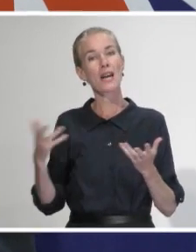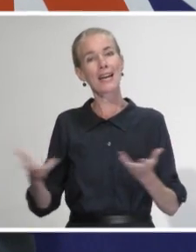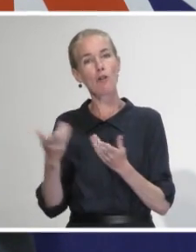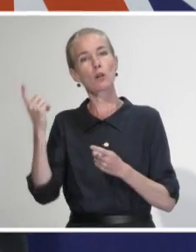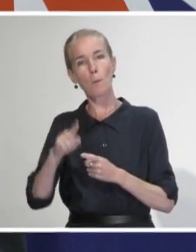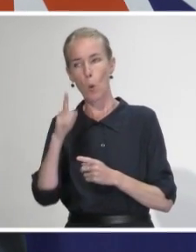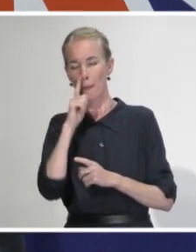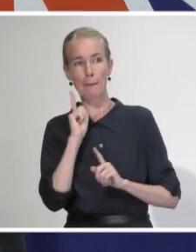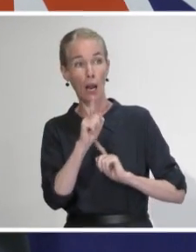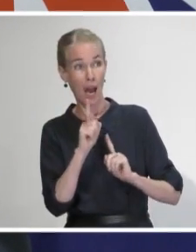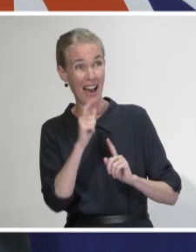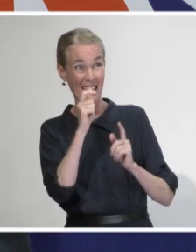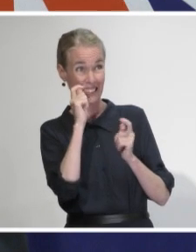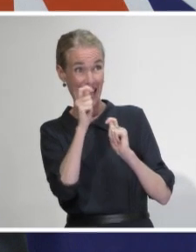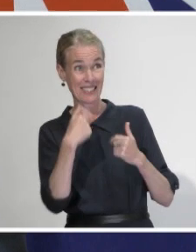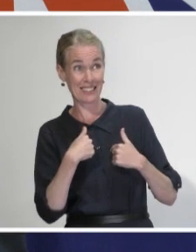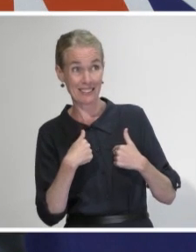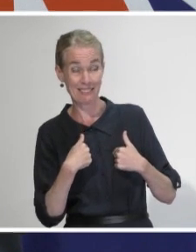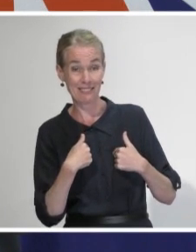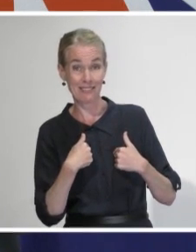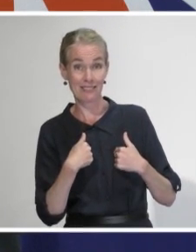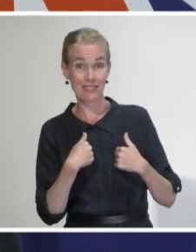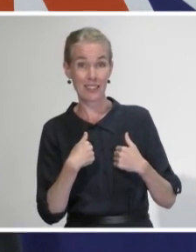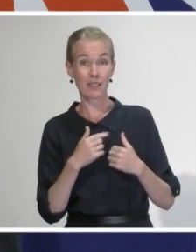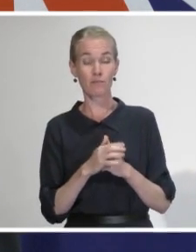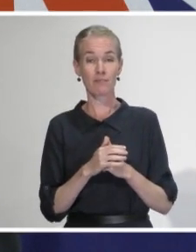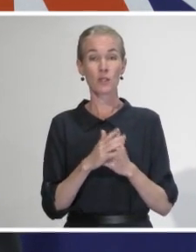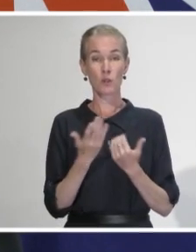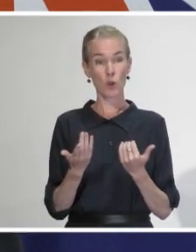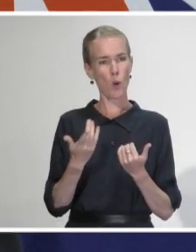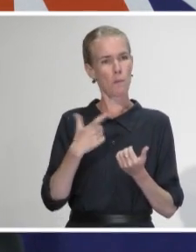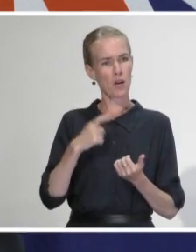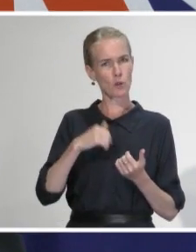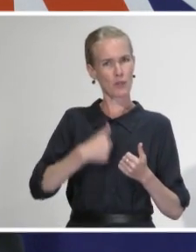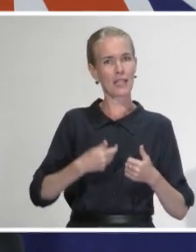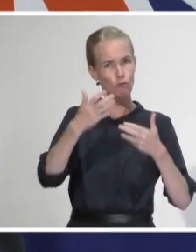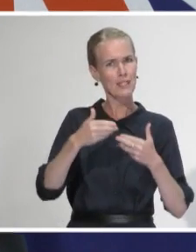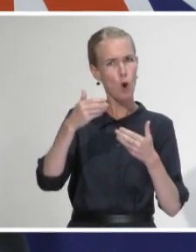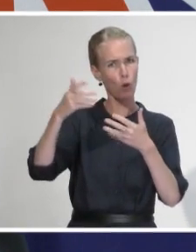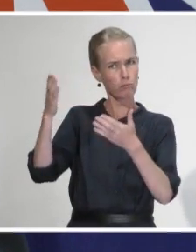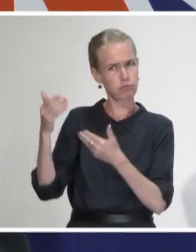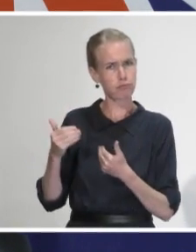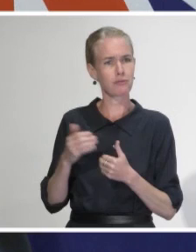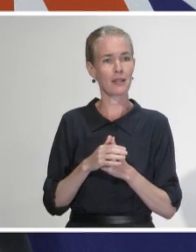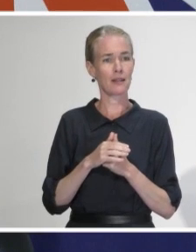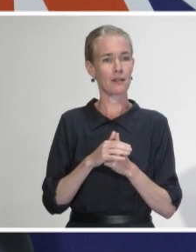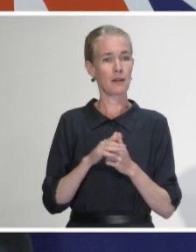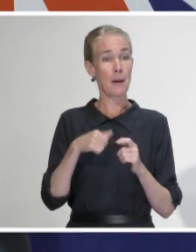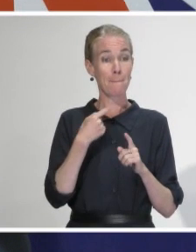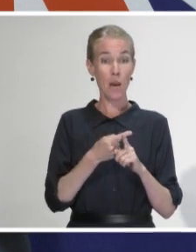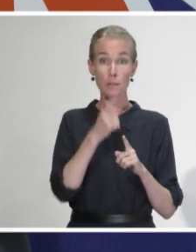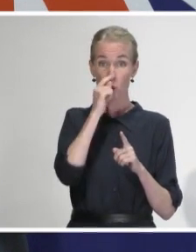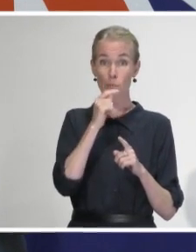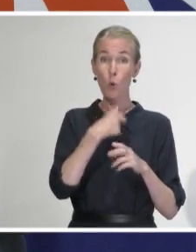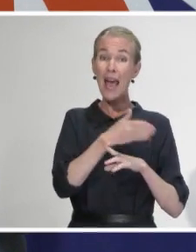having a low threshold for a period of time and sending people for testing and it may be complemented with some testing as well in general